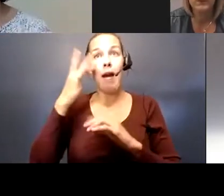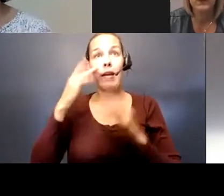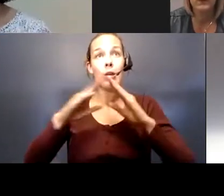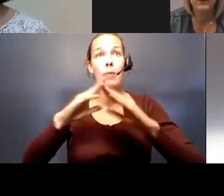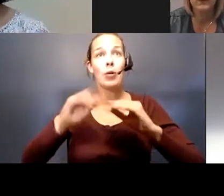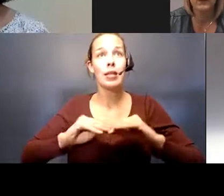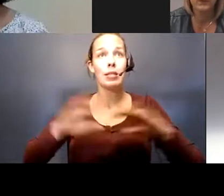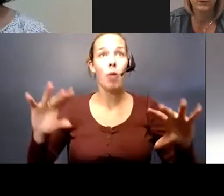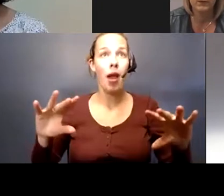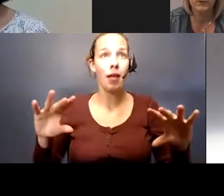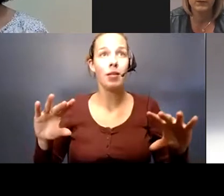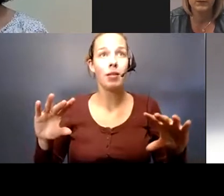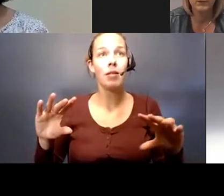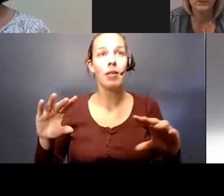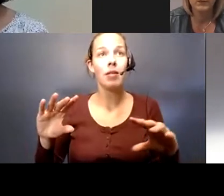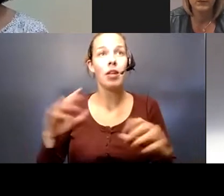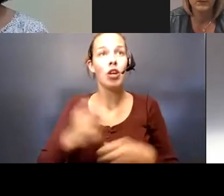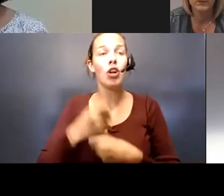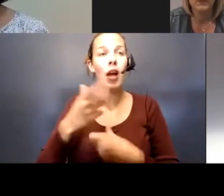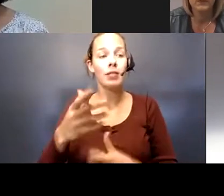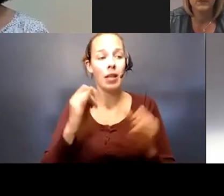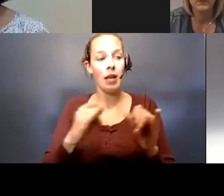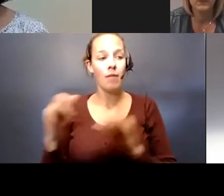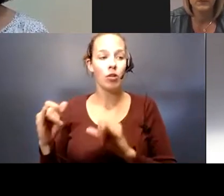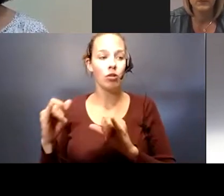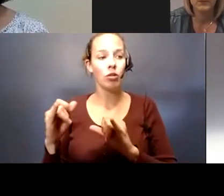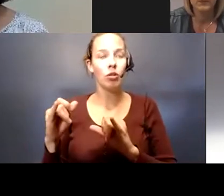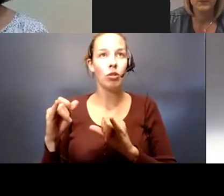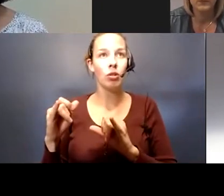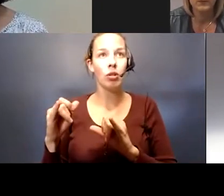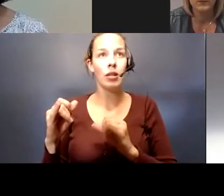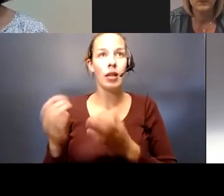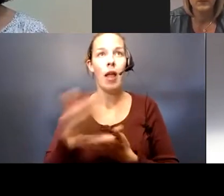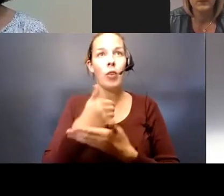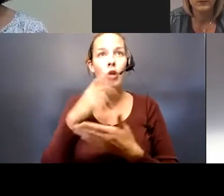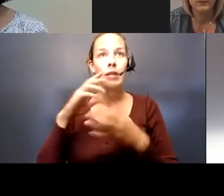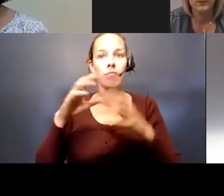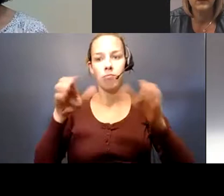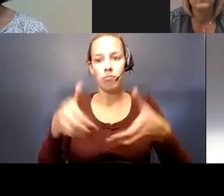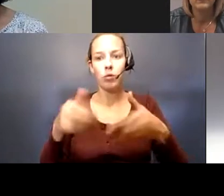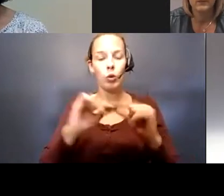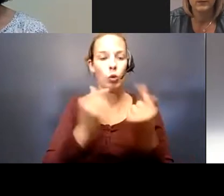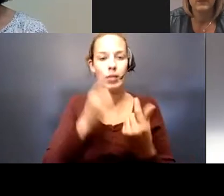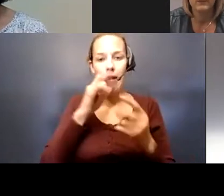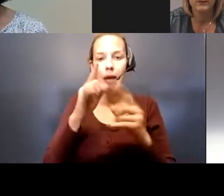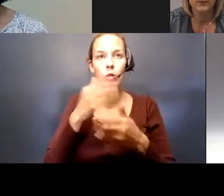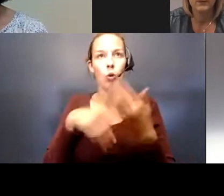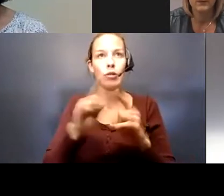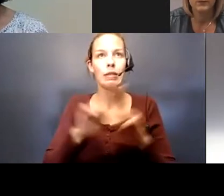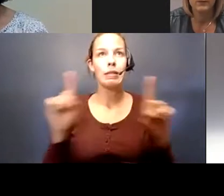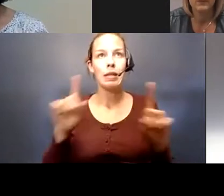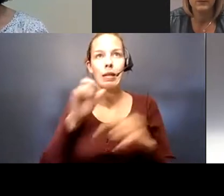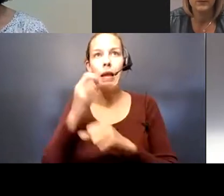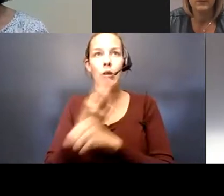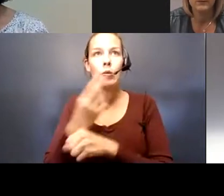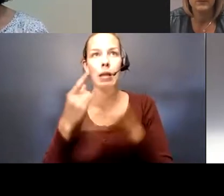most likely cause is individuals gathering in groups, not social distancing, and not using masks to